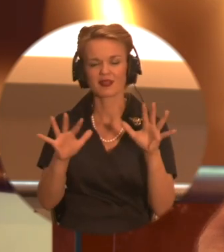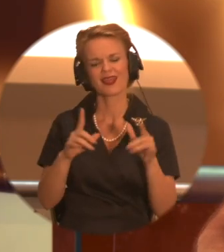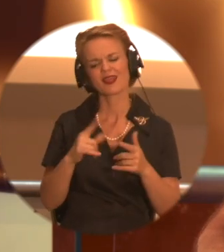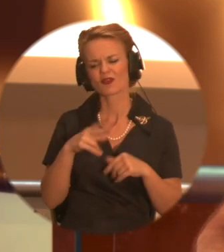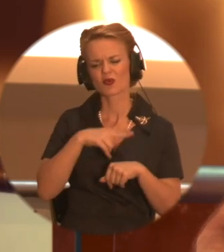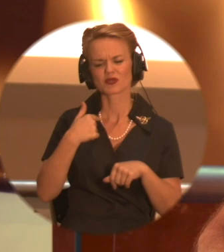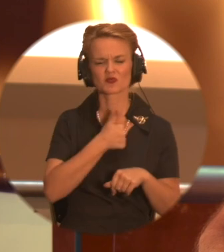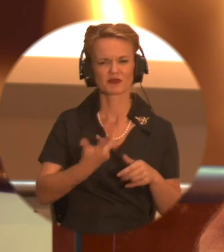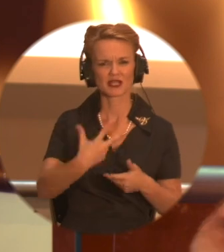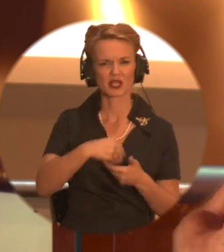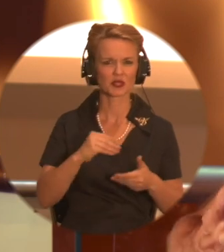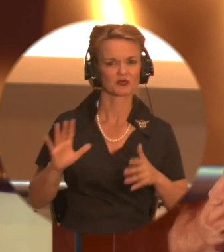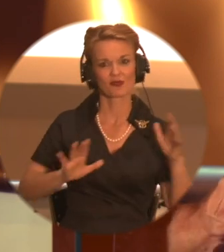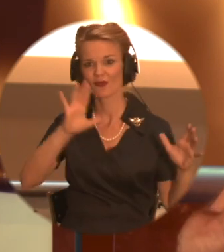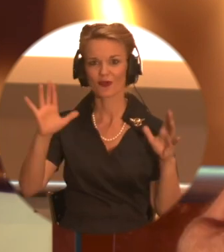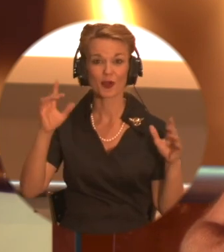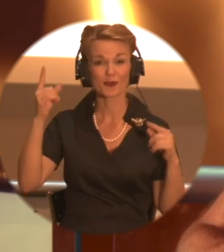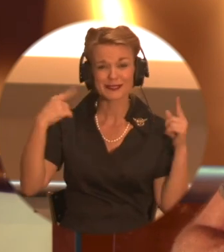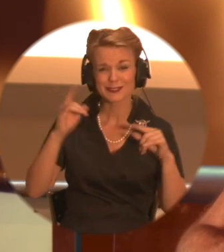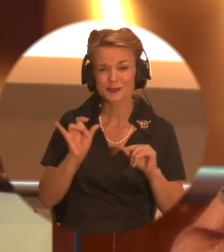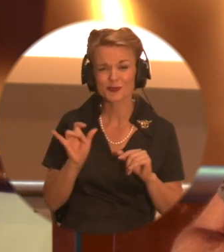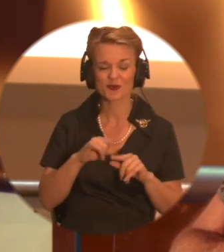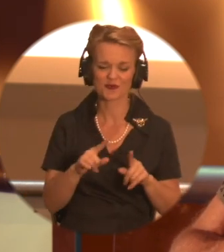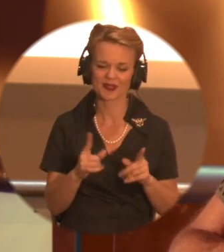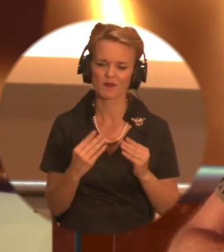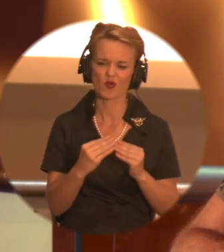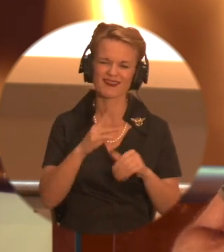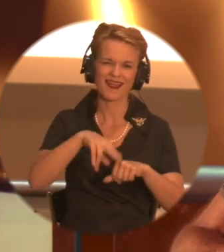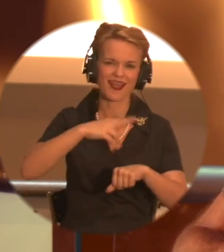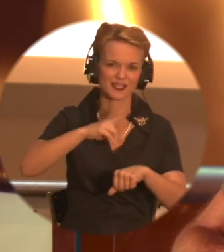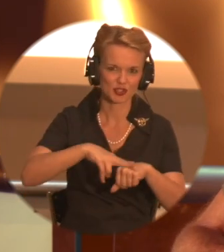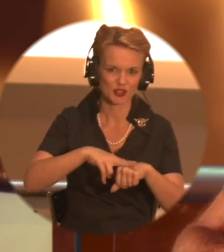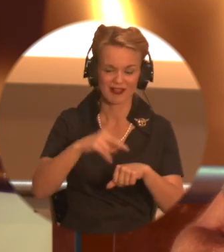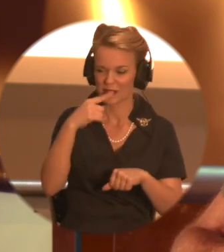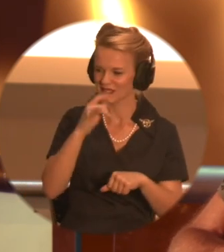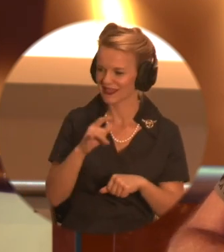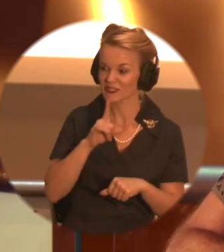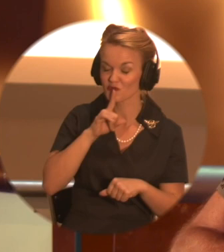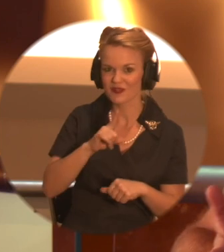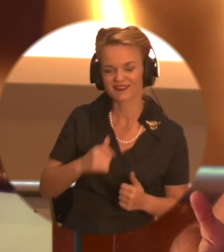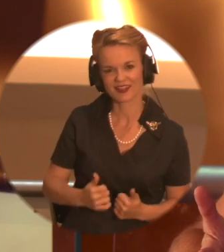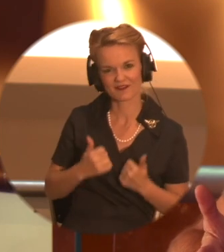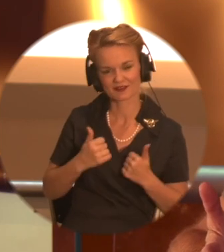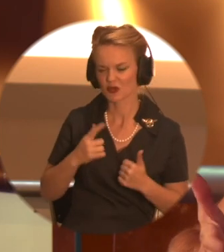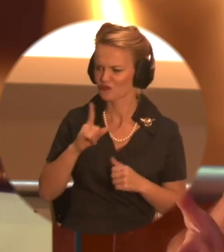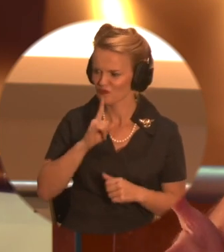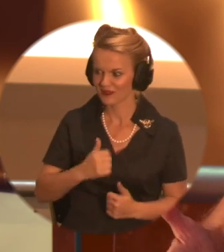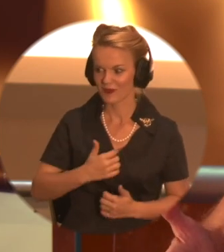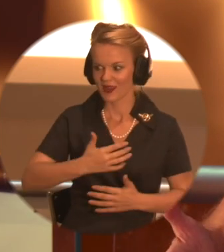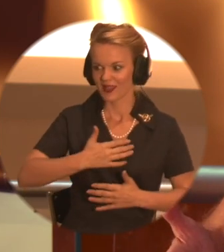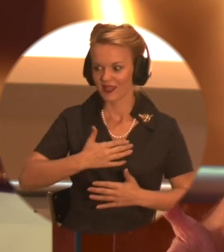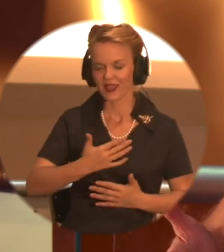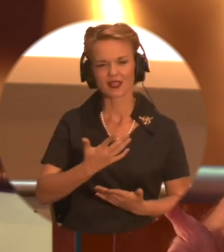it was the idea of really bringing, making them a little bit more organic. Yeah. You know, they're like a living, breathing thing to some degree. A lot of that influence would be from